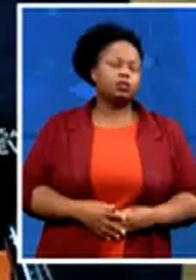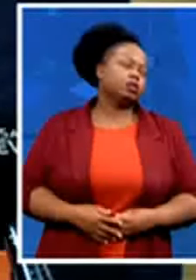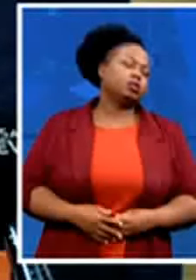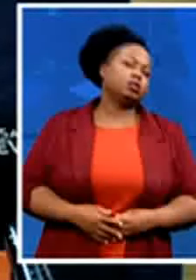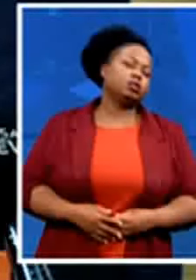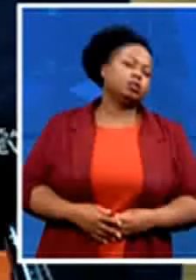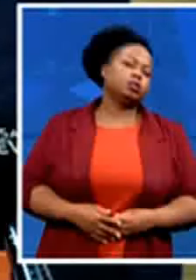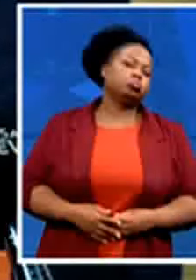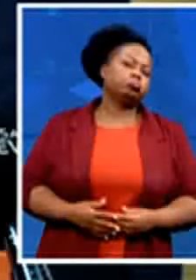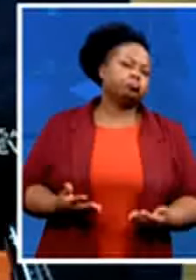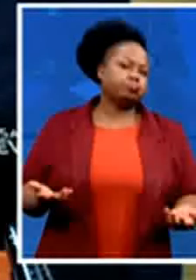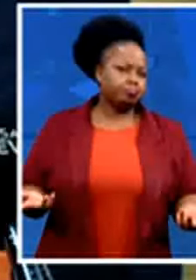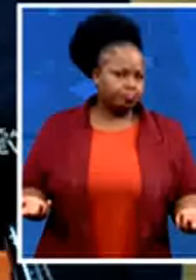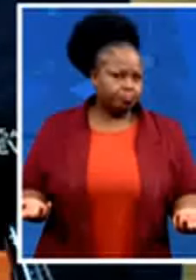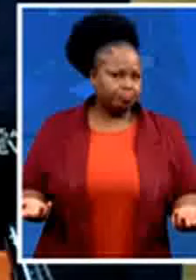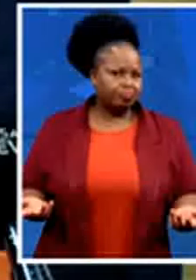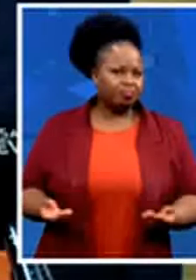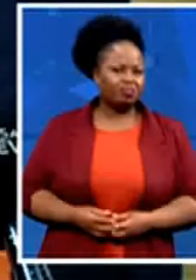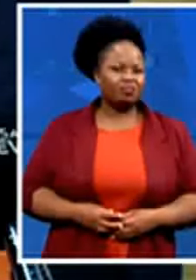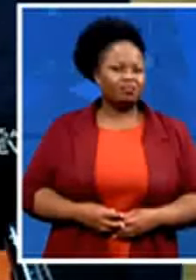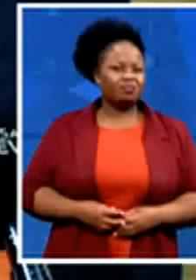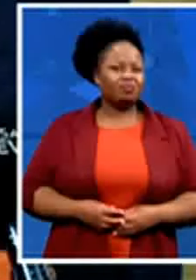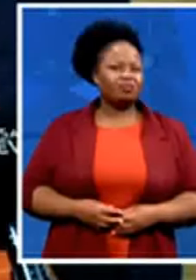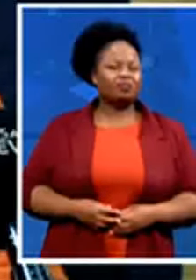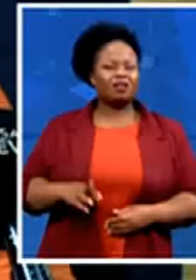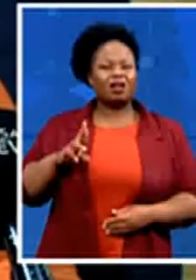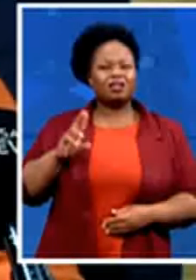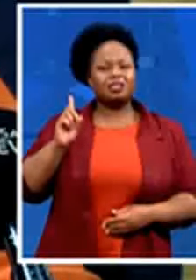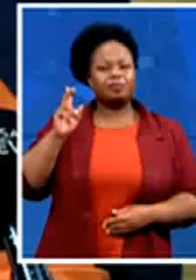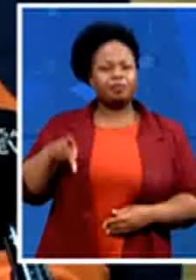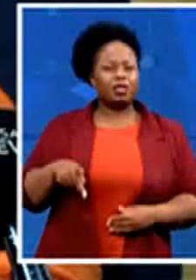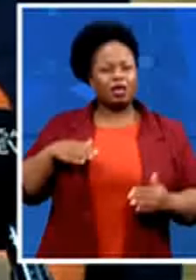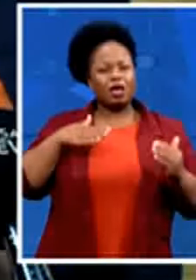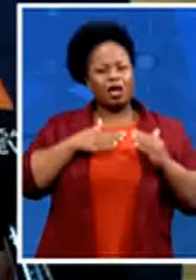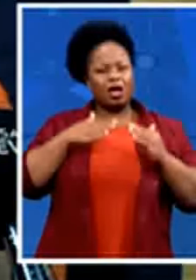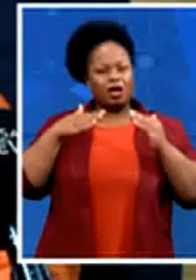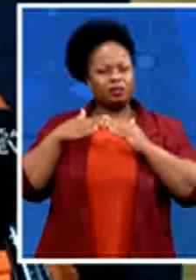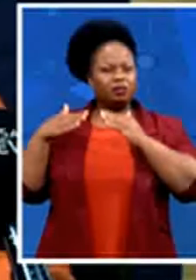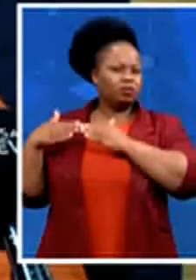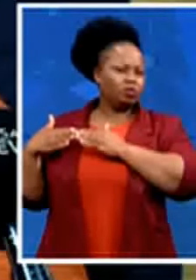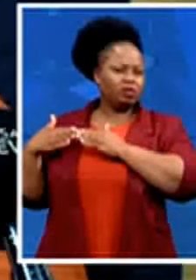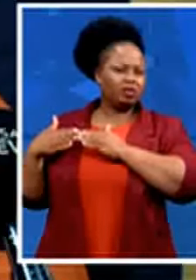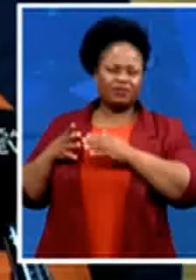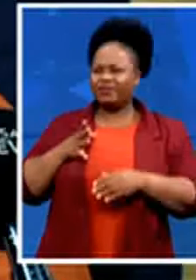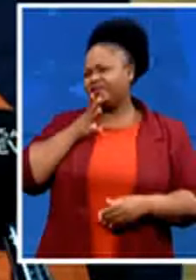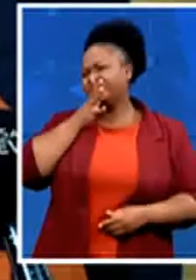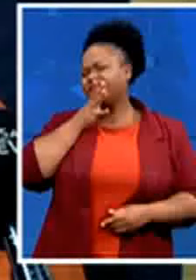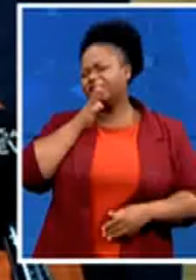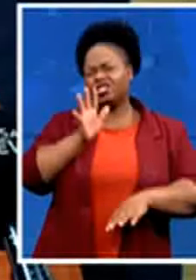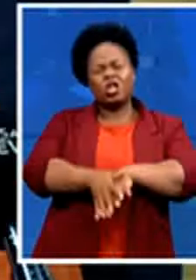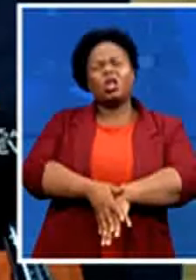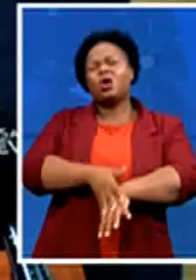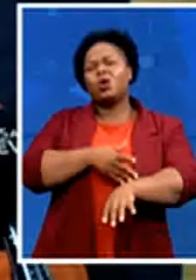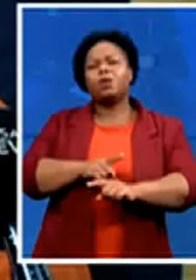roll out of RDP houses across the country but it's just taking up people further and further away from